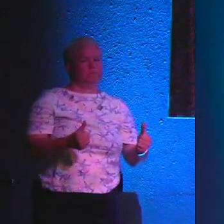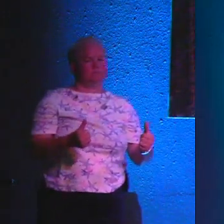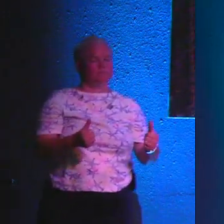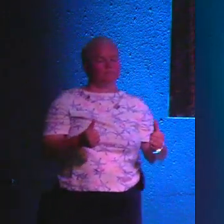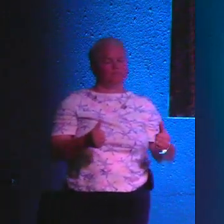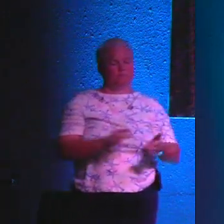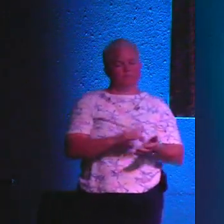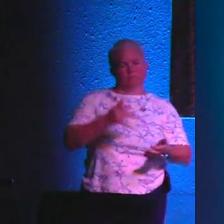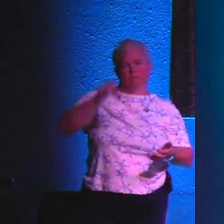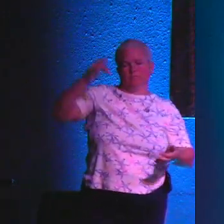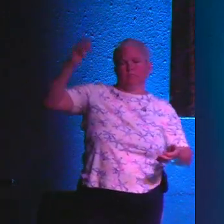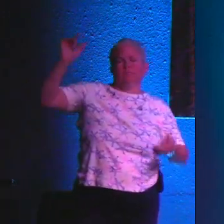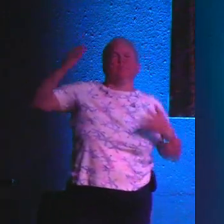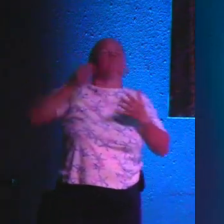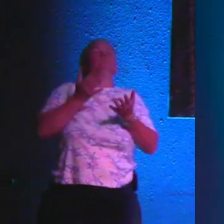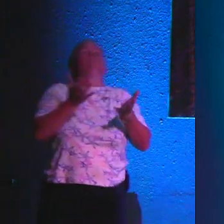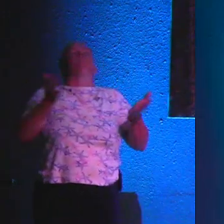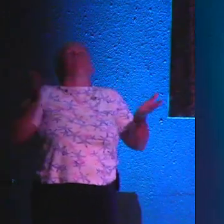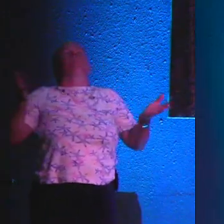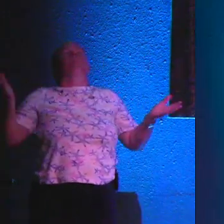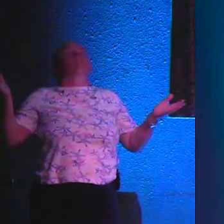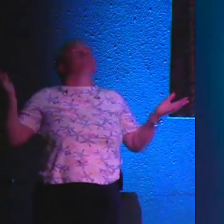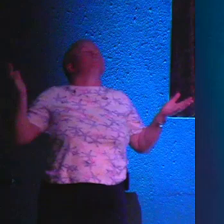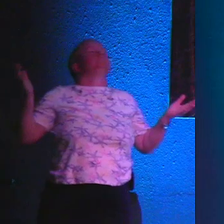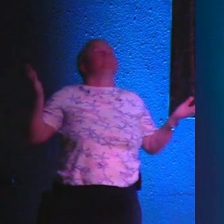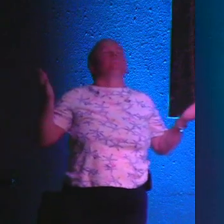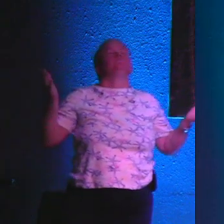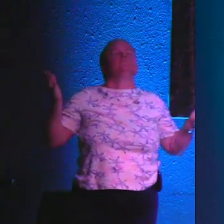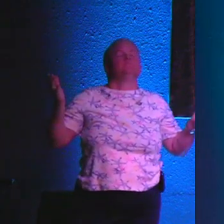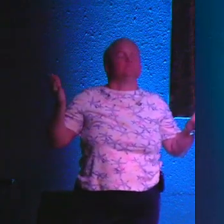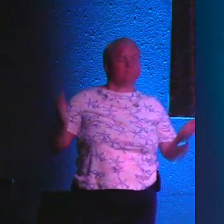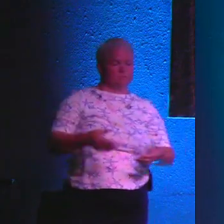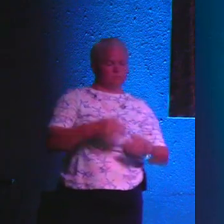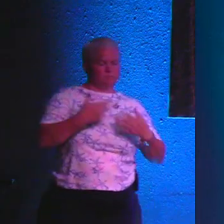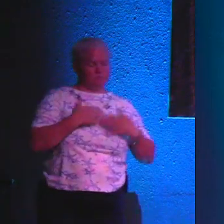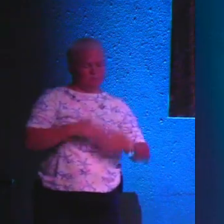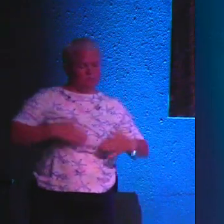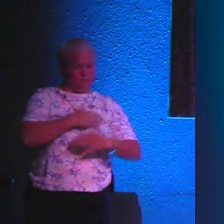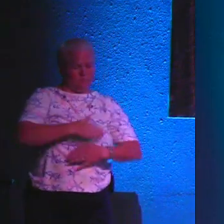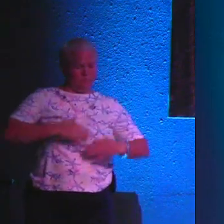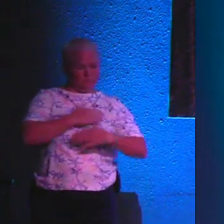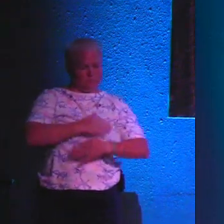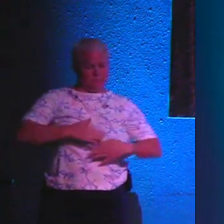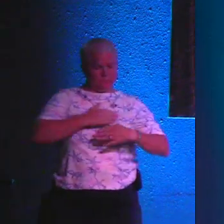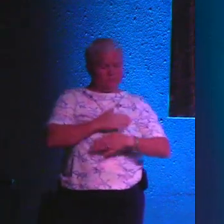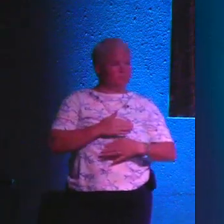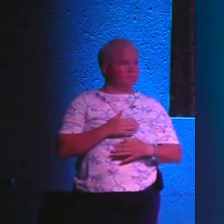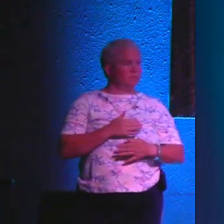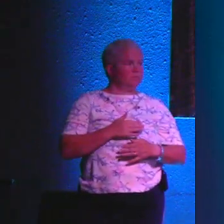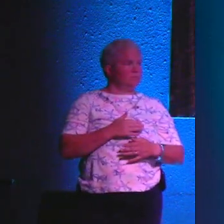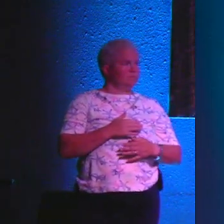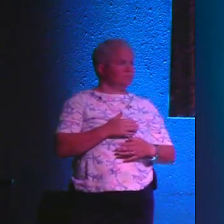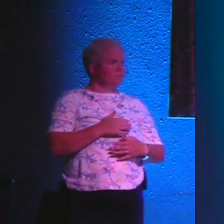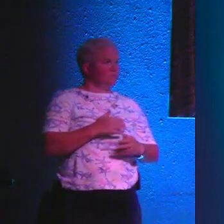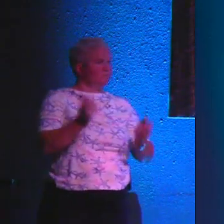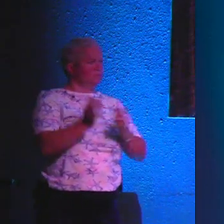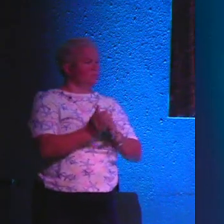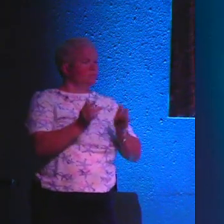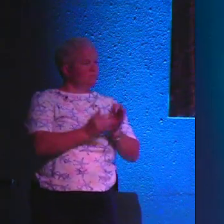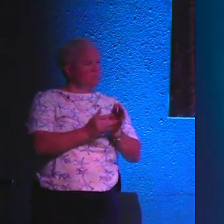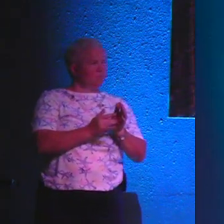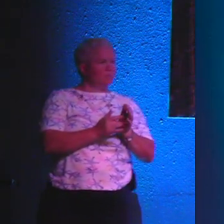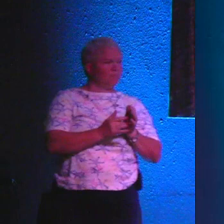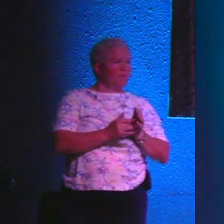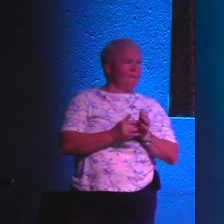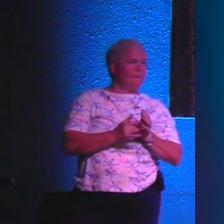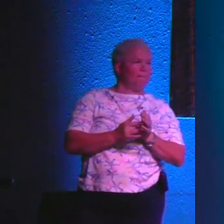bask in your glory and rejoice and be glad glad at who you are. So Jesus,